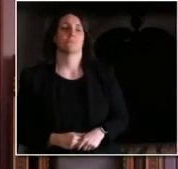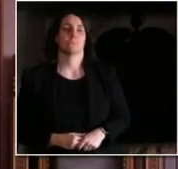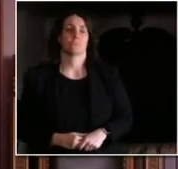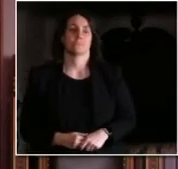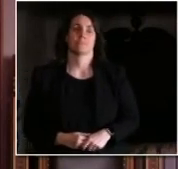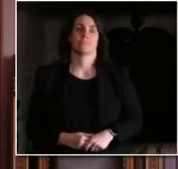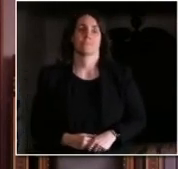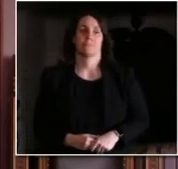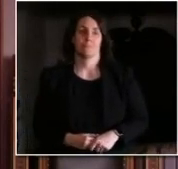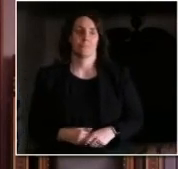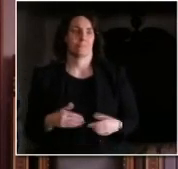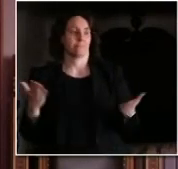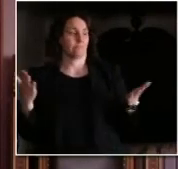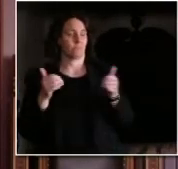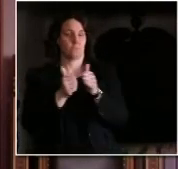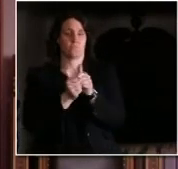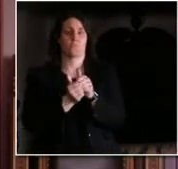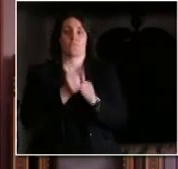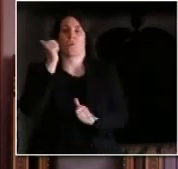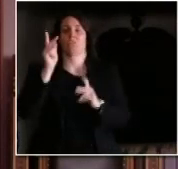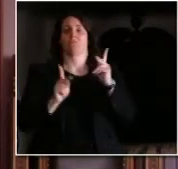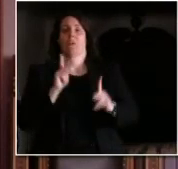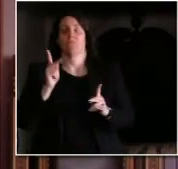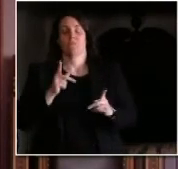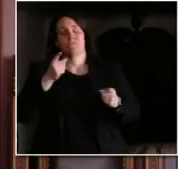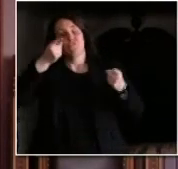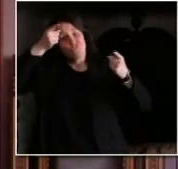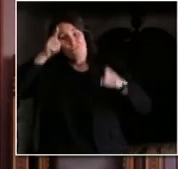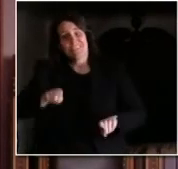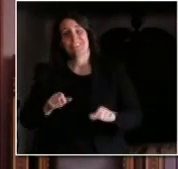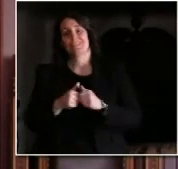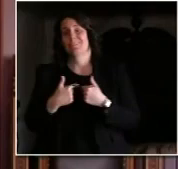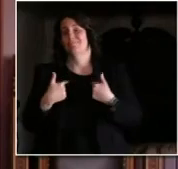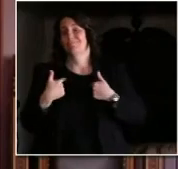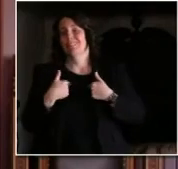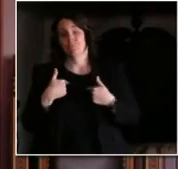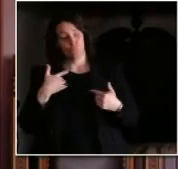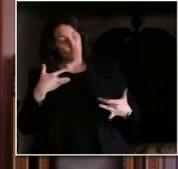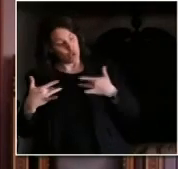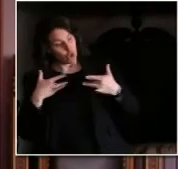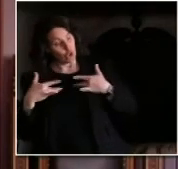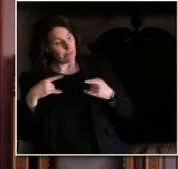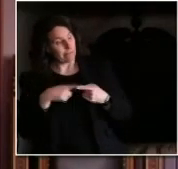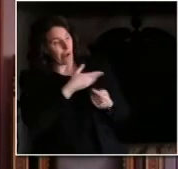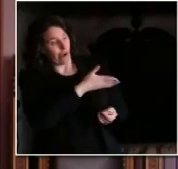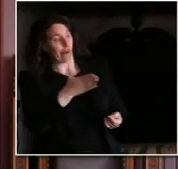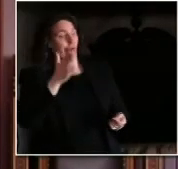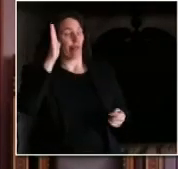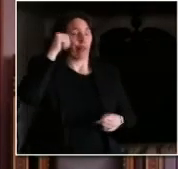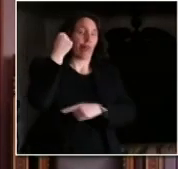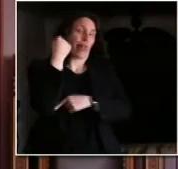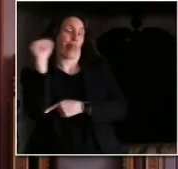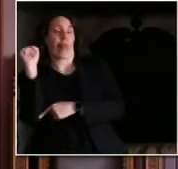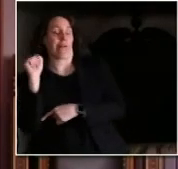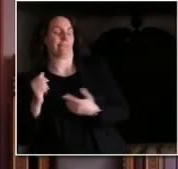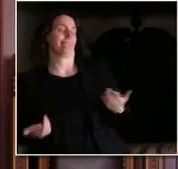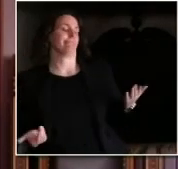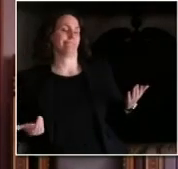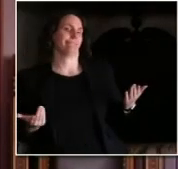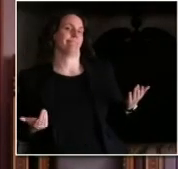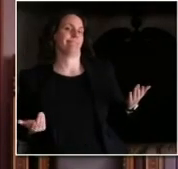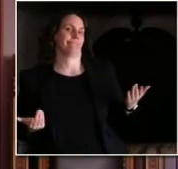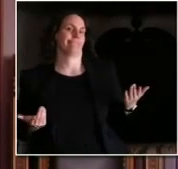many of the people that will be protesting have accomplished some social distancing over the last couple weeks so